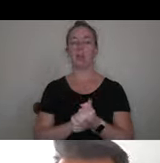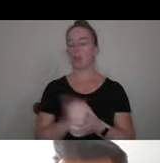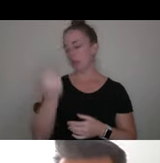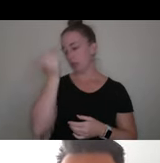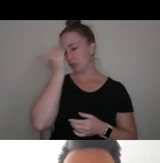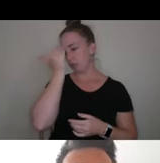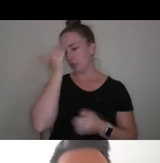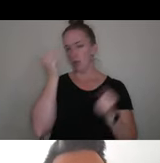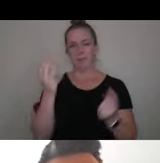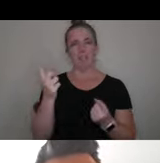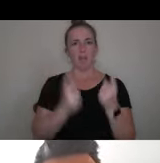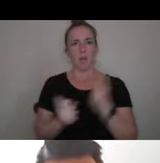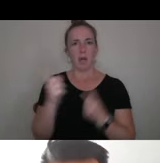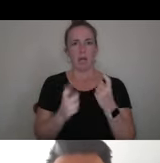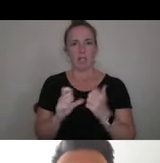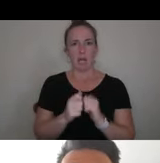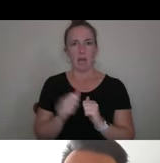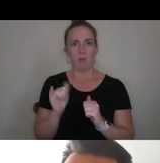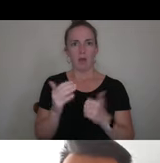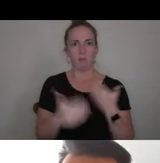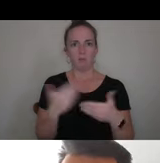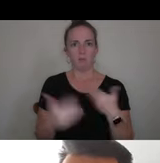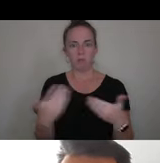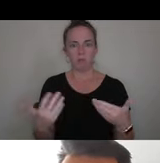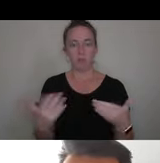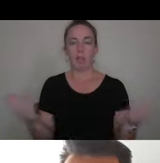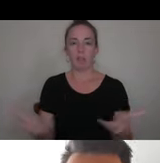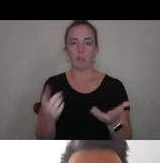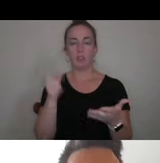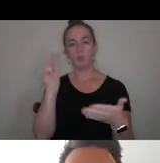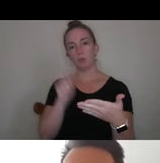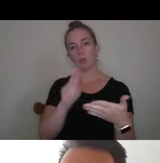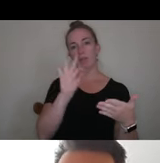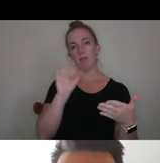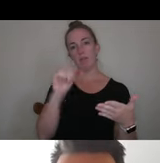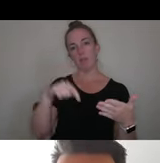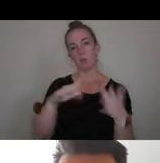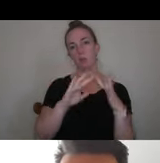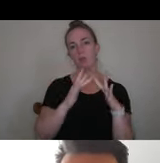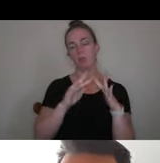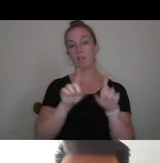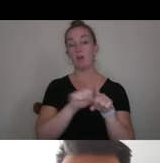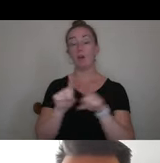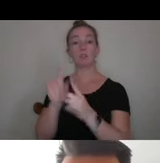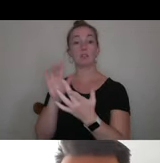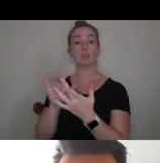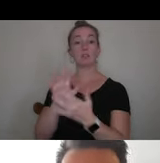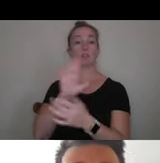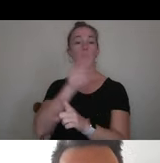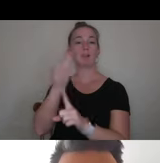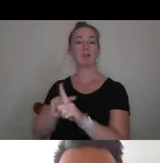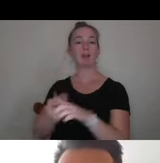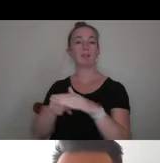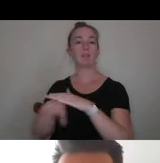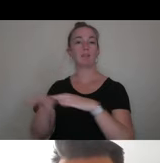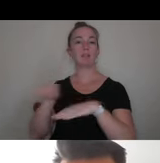lots of questions about how this plays out. I'd encourage you to check out the FAQ online and also get in touch with your assigned admission counselor.